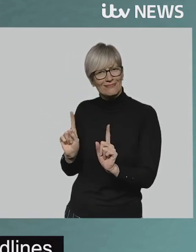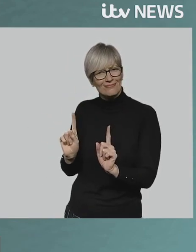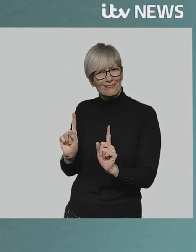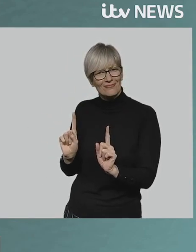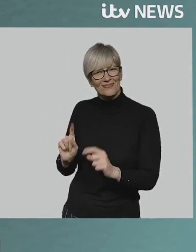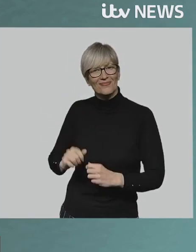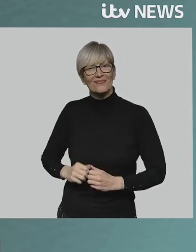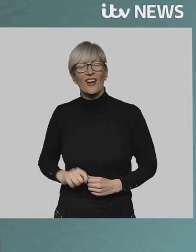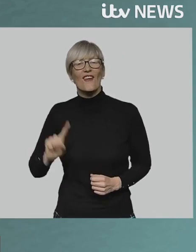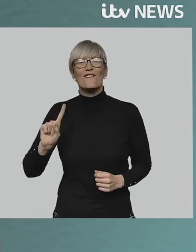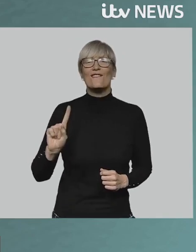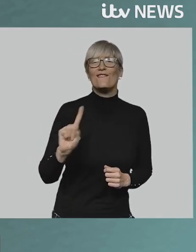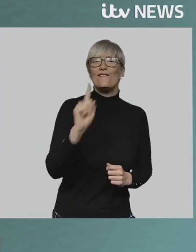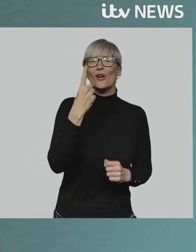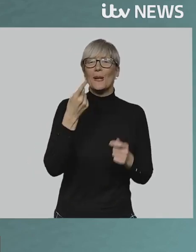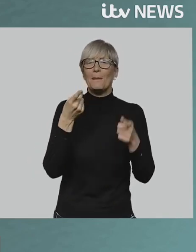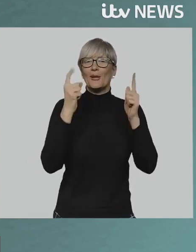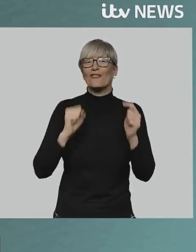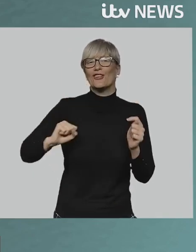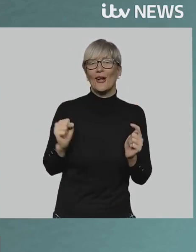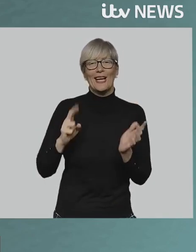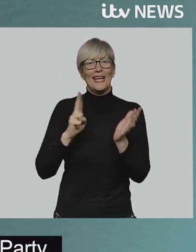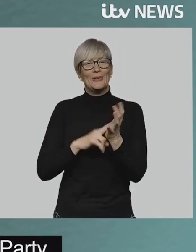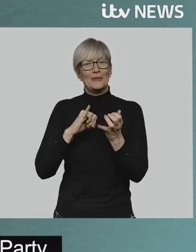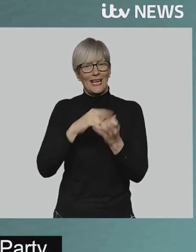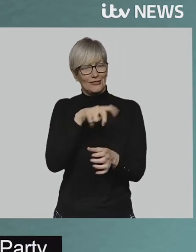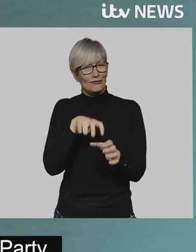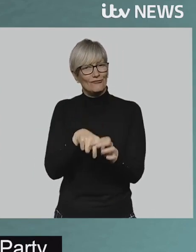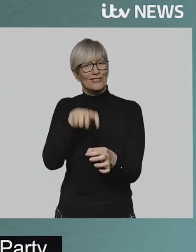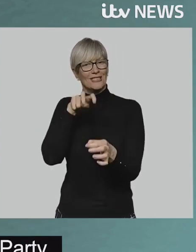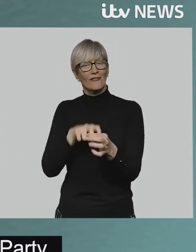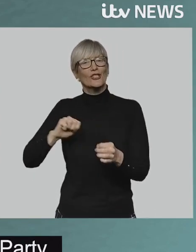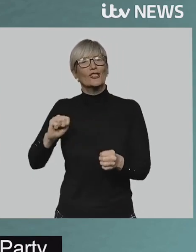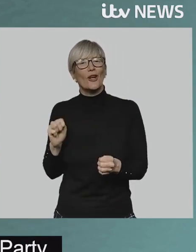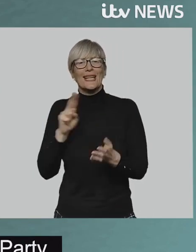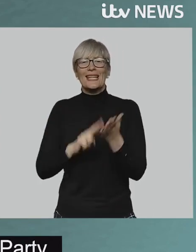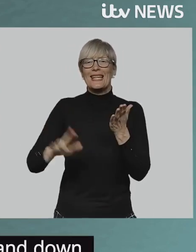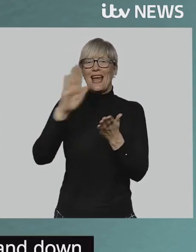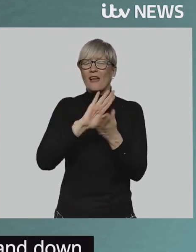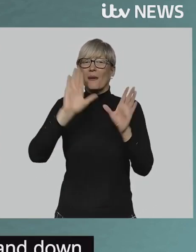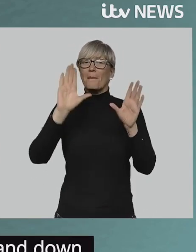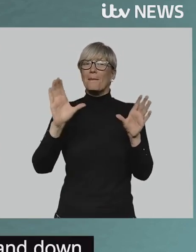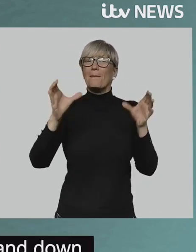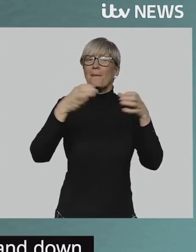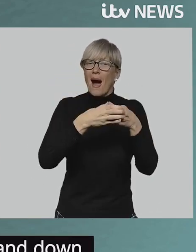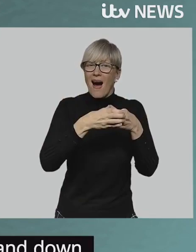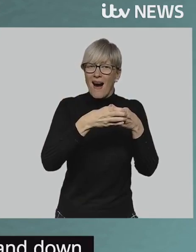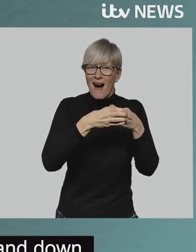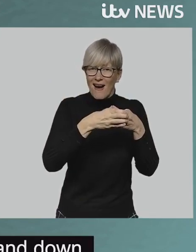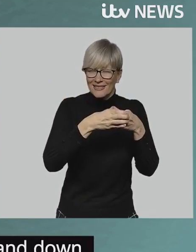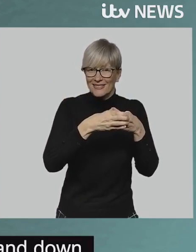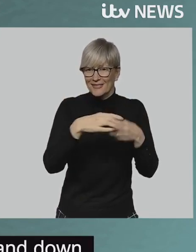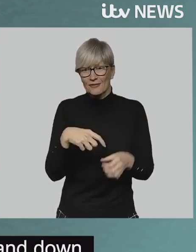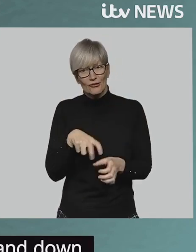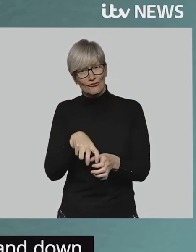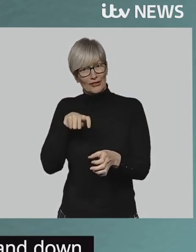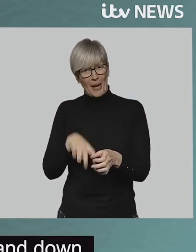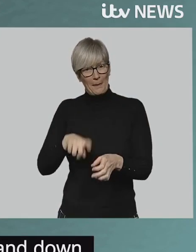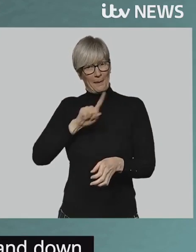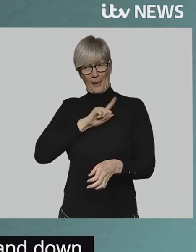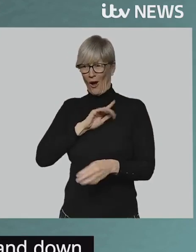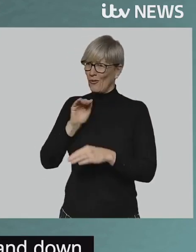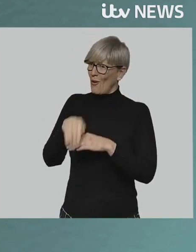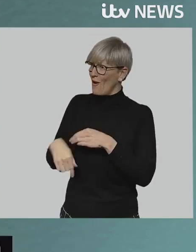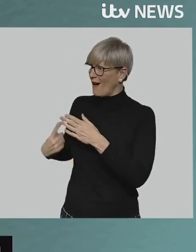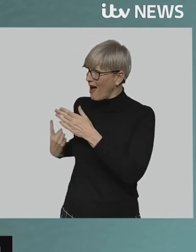days. Nicola Sturgeon resigned as the leader of the Scottish National Party. She said her decision to stand down as First